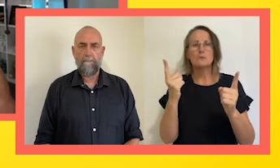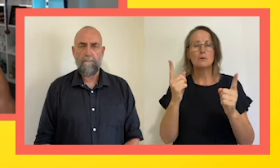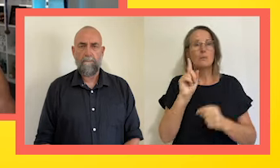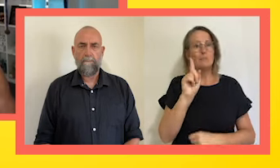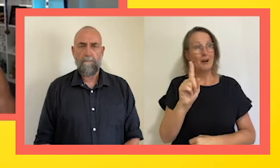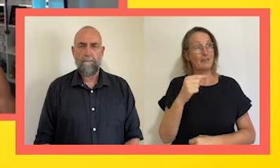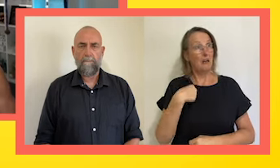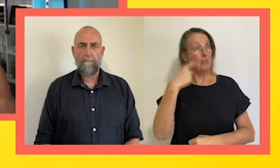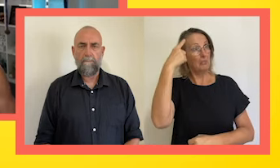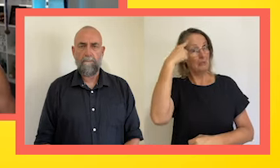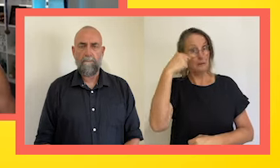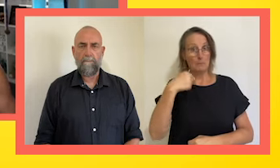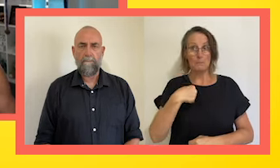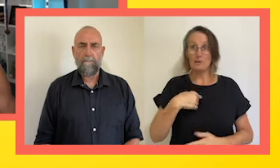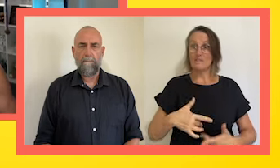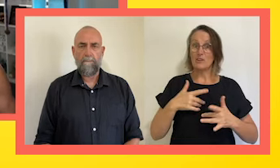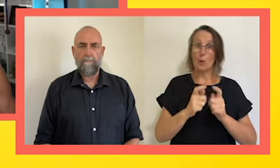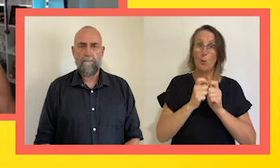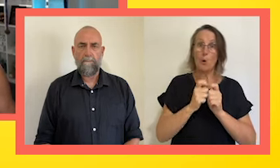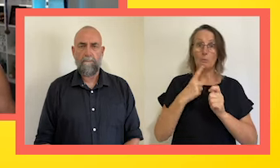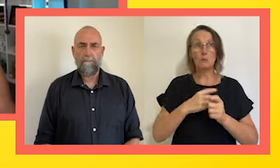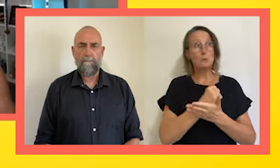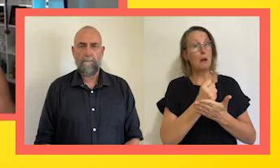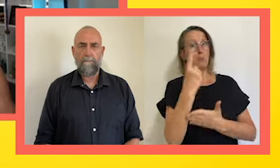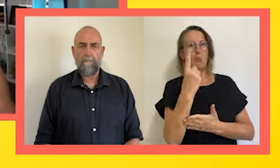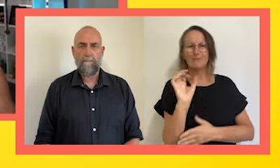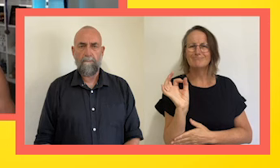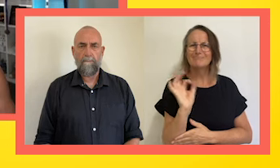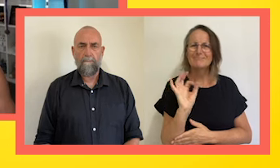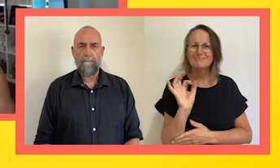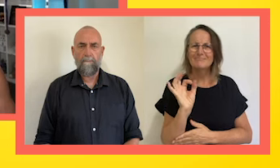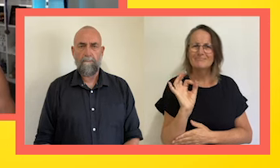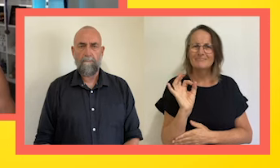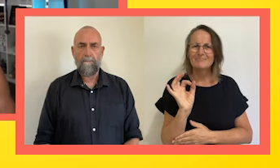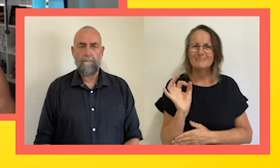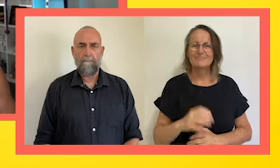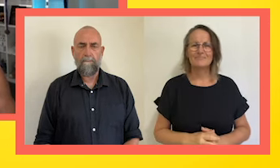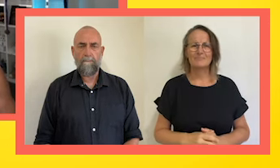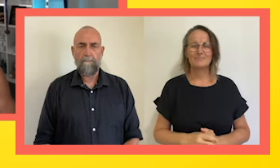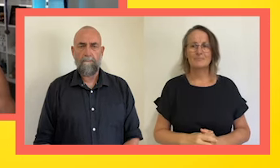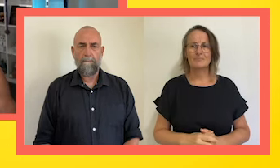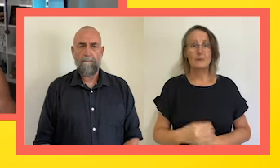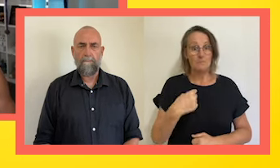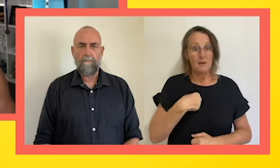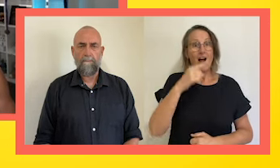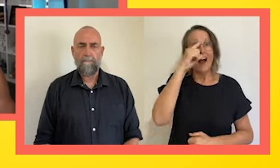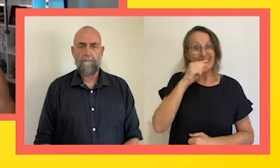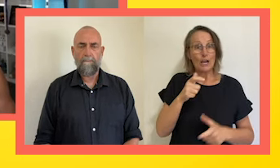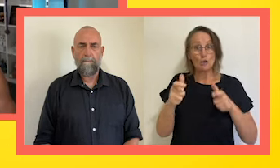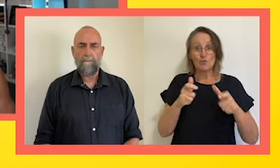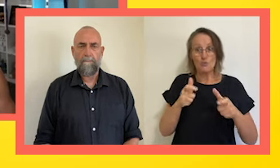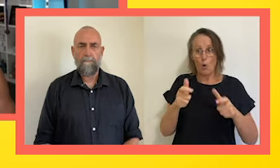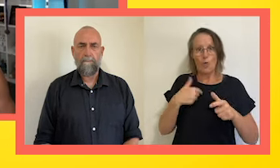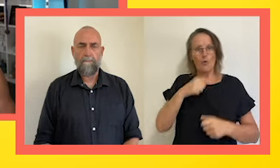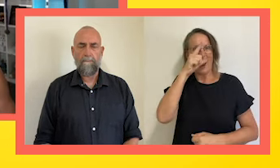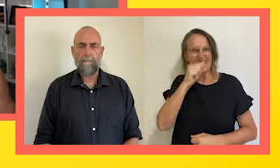placed on achievement, that doesn't make me more or less successful. But what I actually can control and what I can